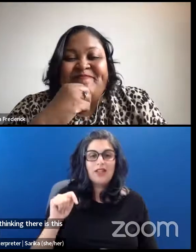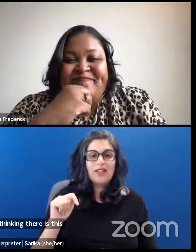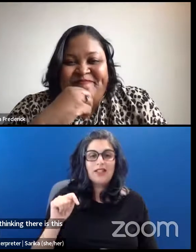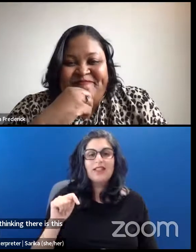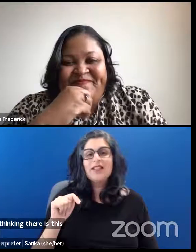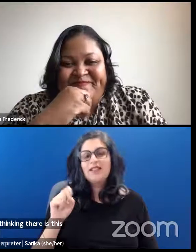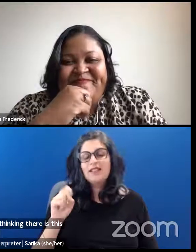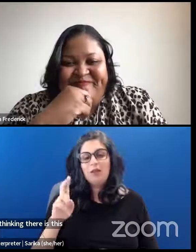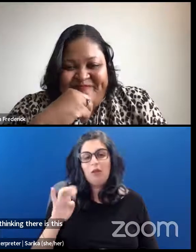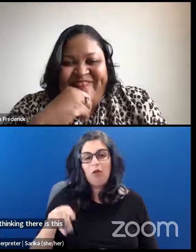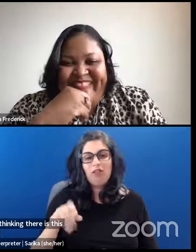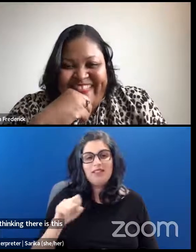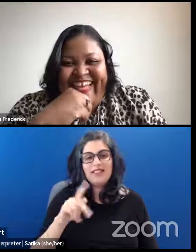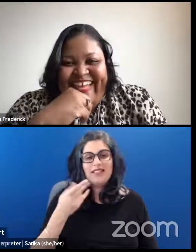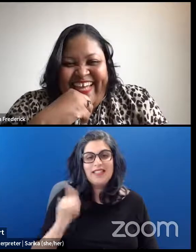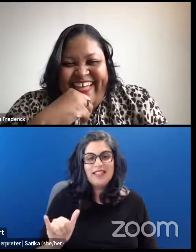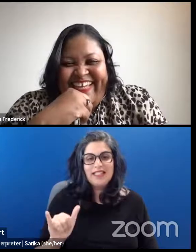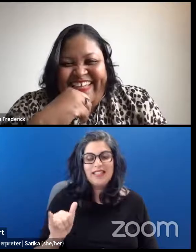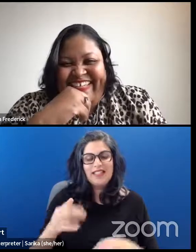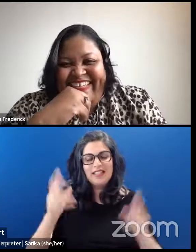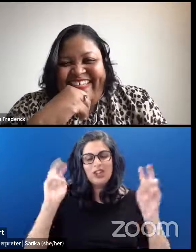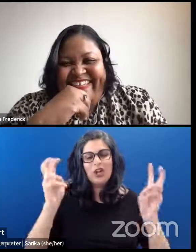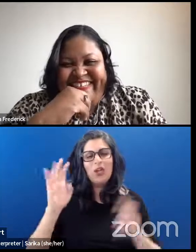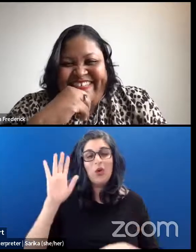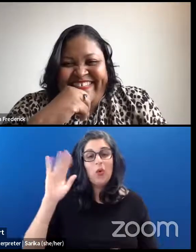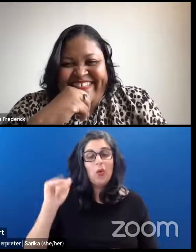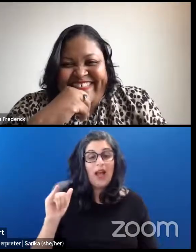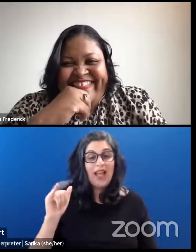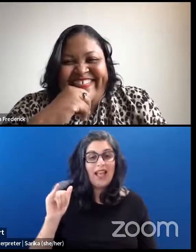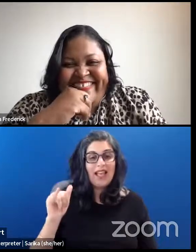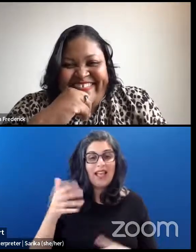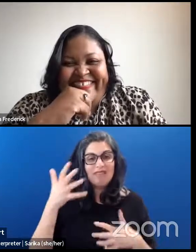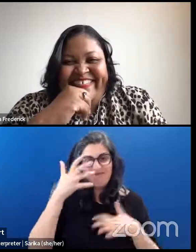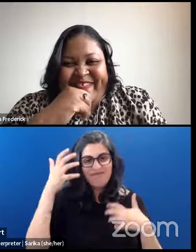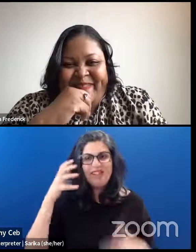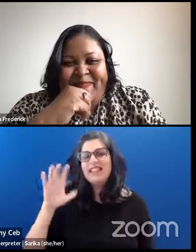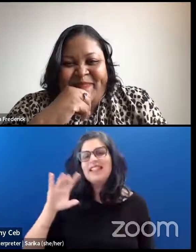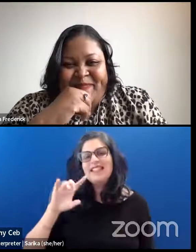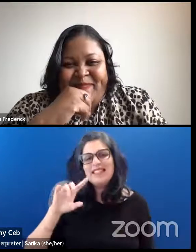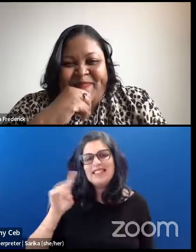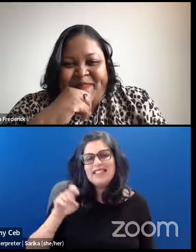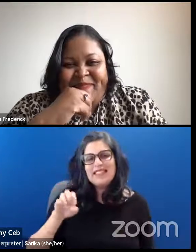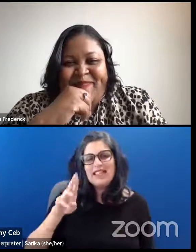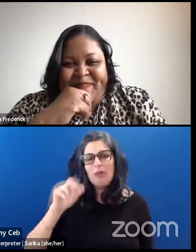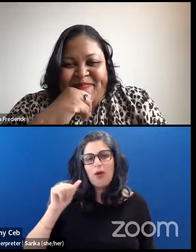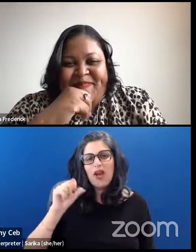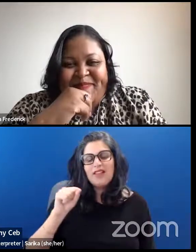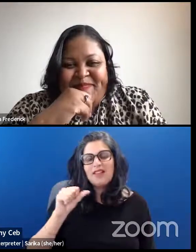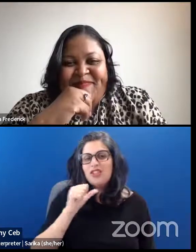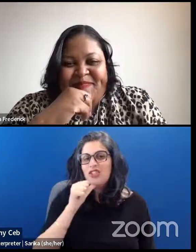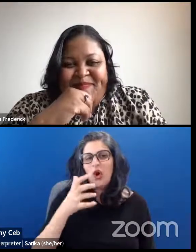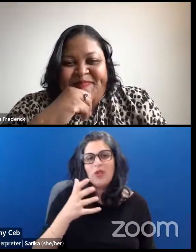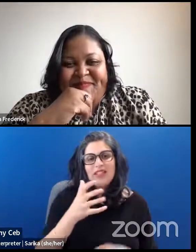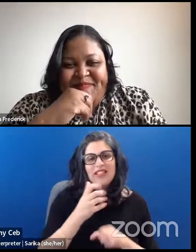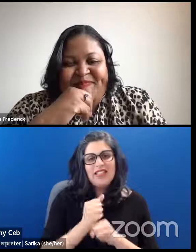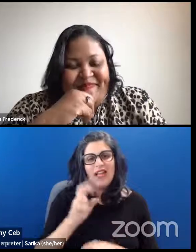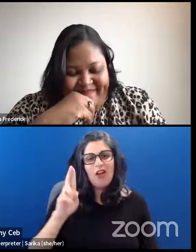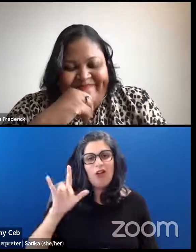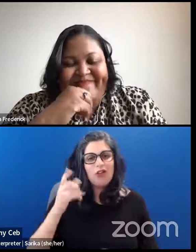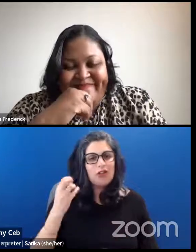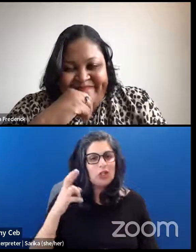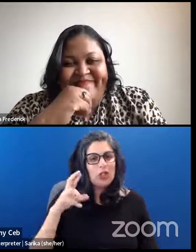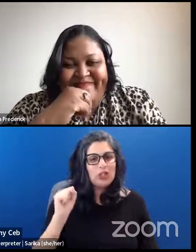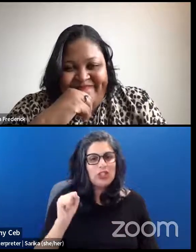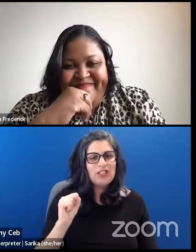Not that it looks like a zebra, but there's this very interesting observation around the fact that human beings don't have that muscle memory